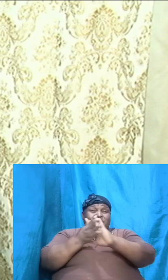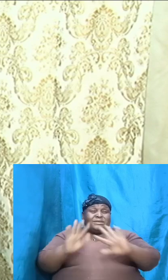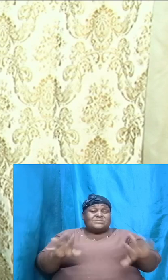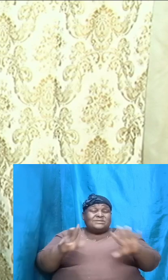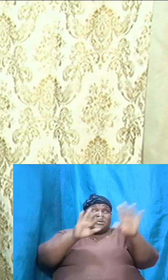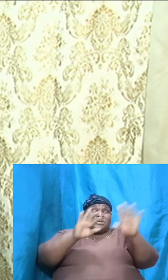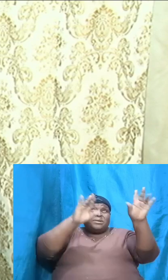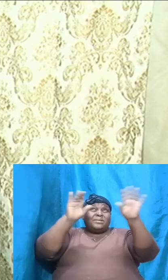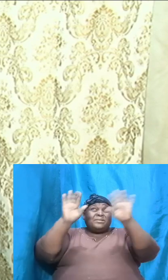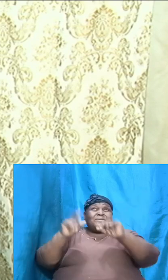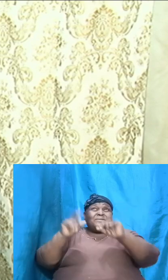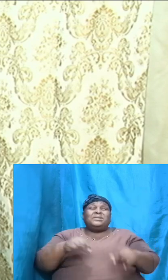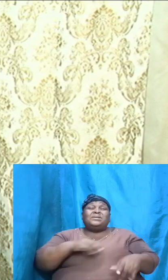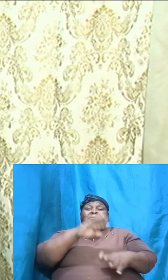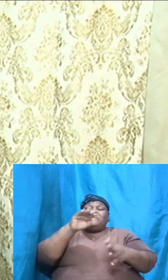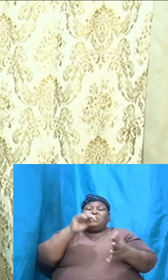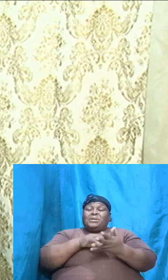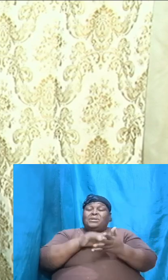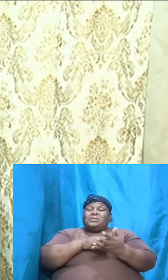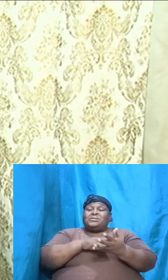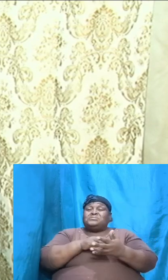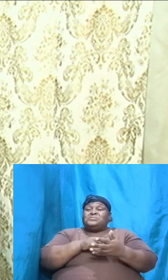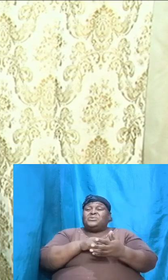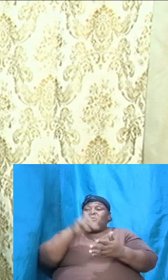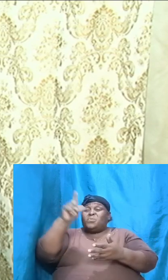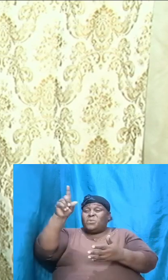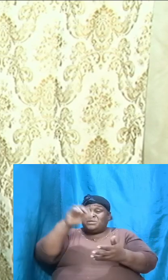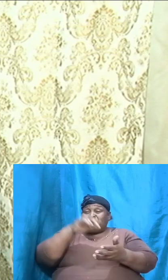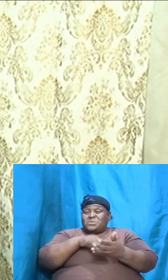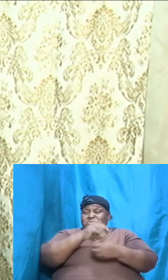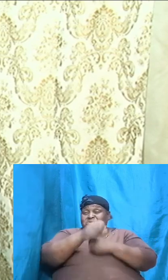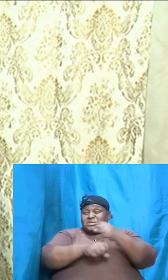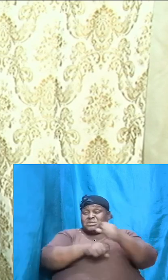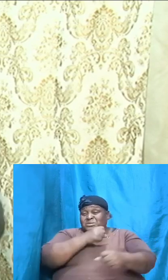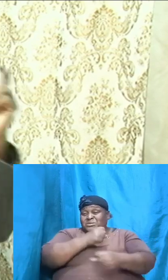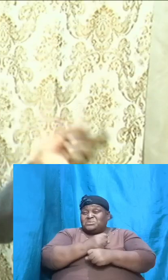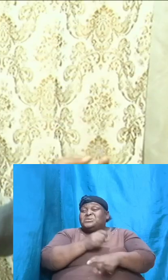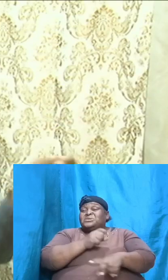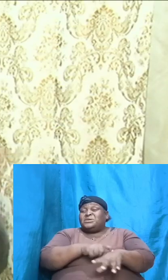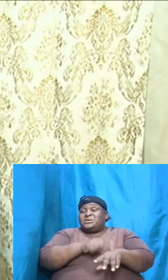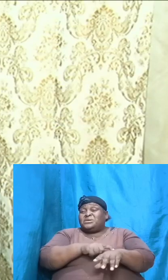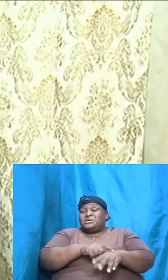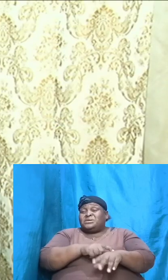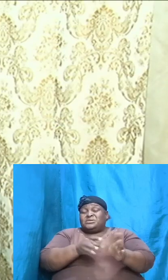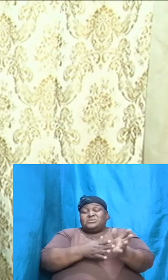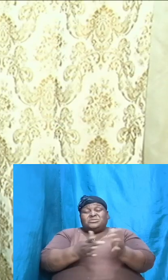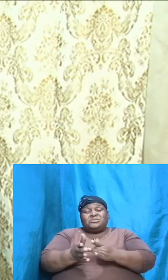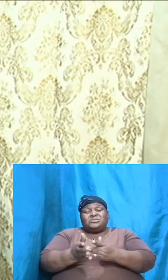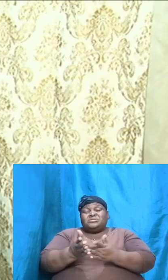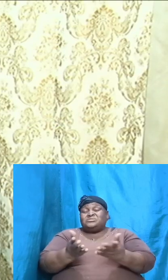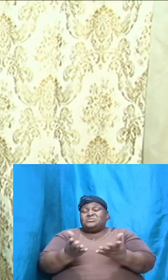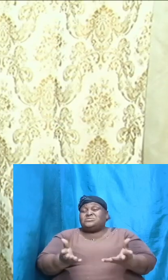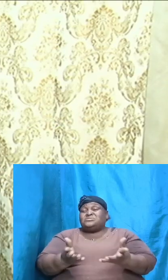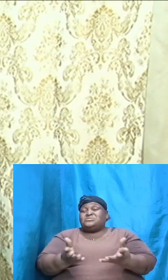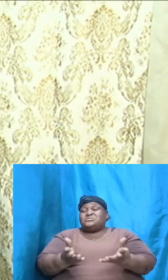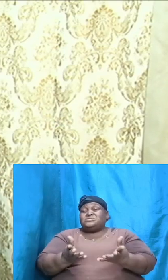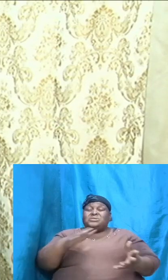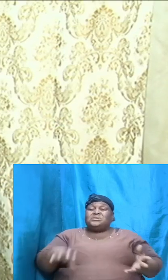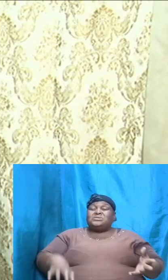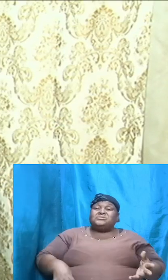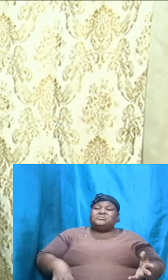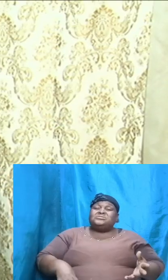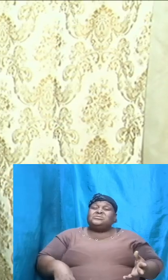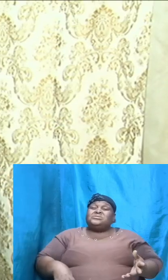millennial period where Jesus Christ is going to reestablish things as it was in the very beginning. And we see